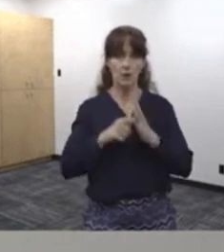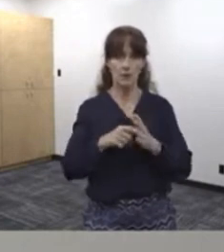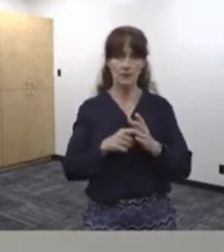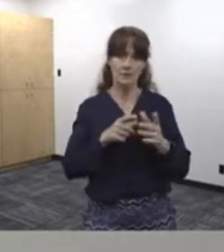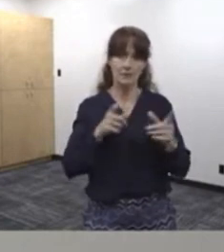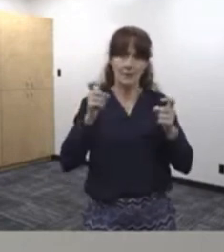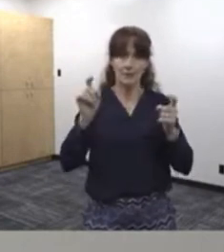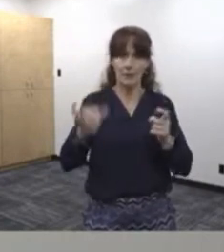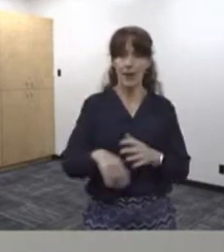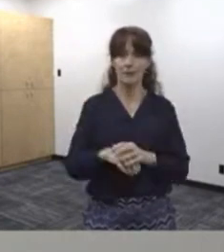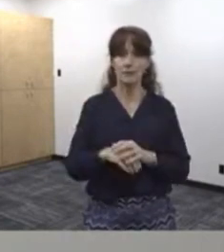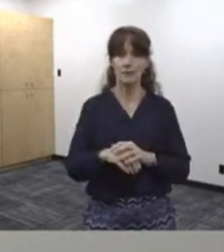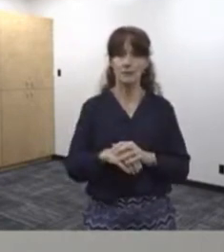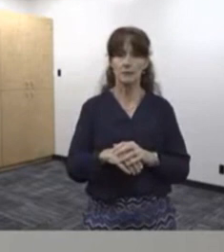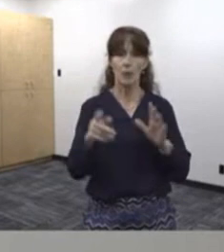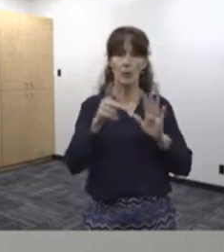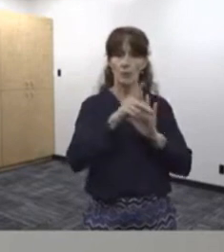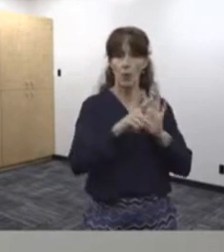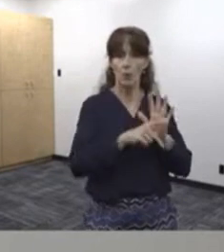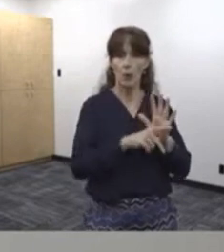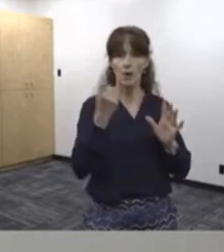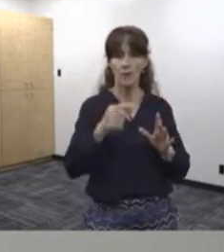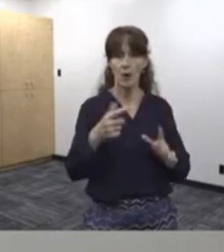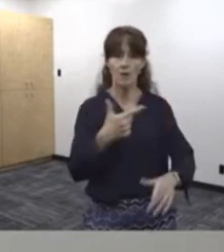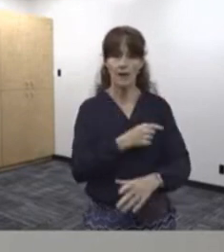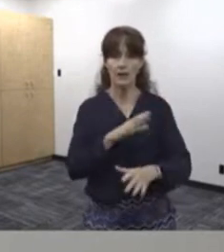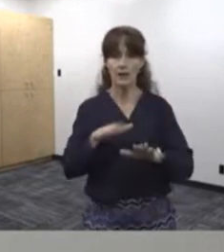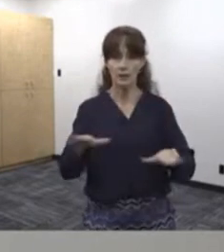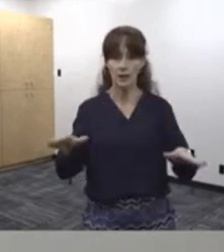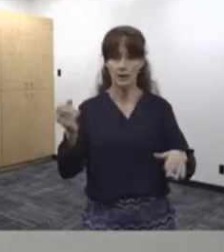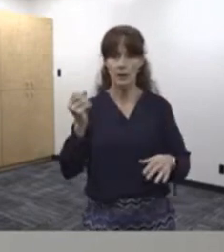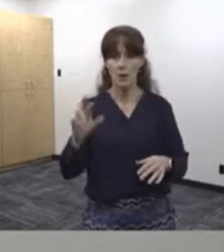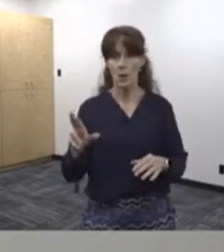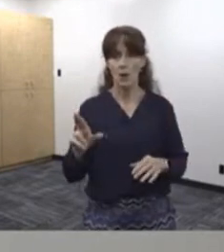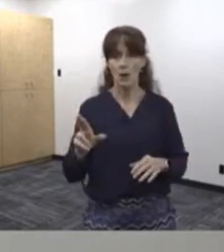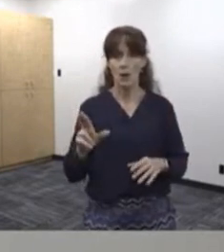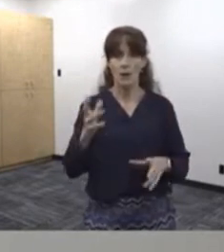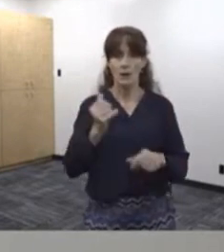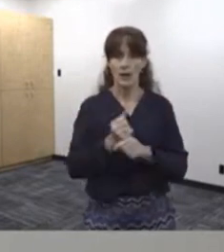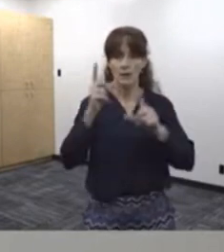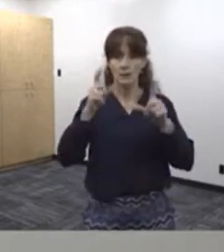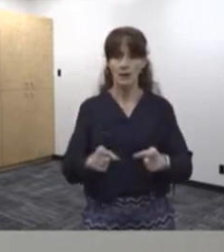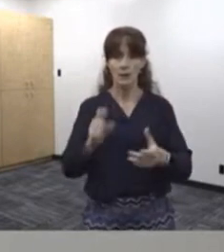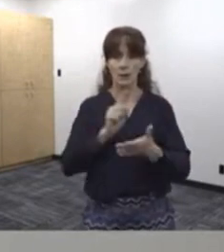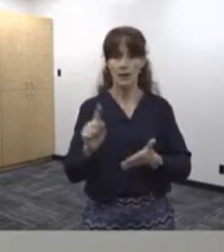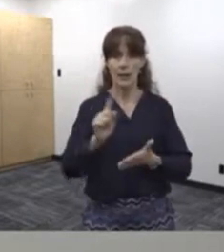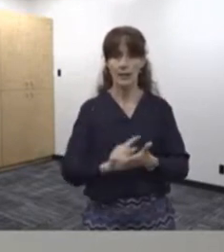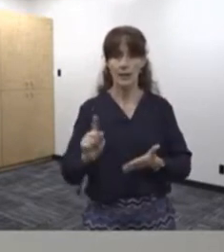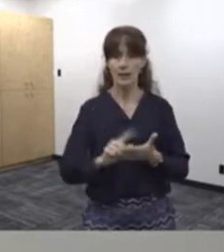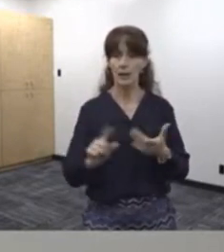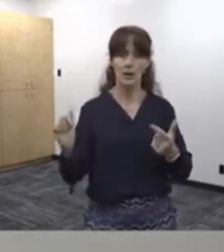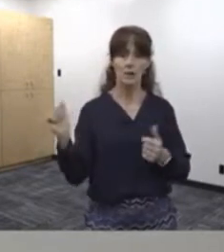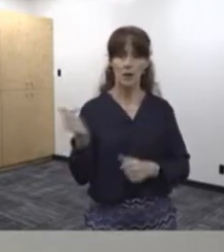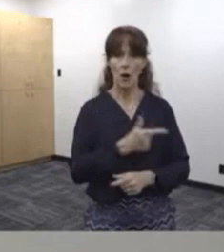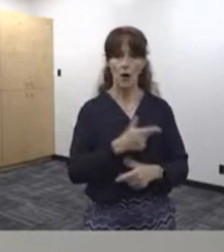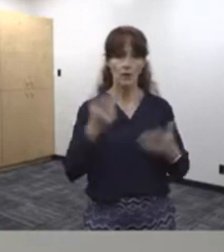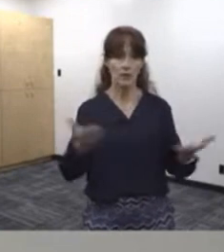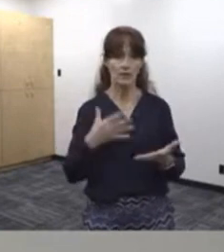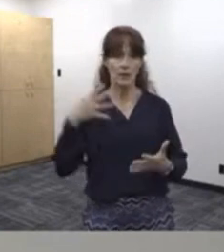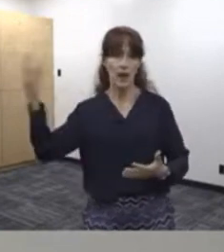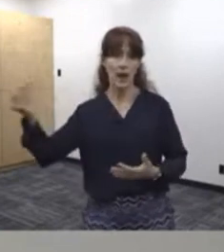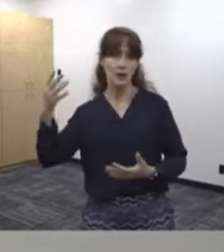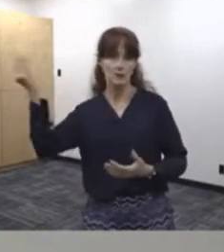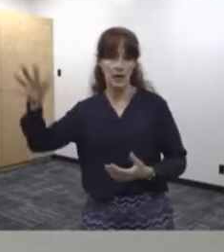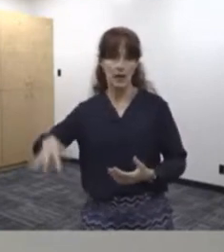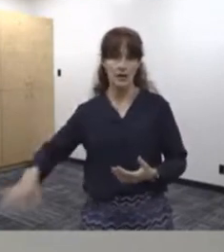Moving on to the protocol for the vaccinate your kids or get them tested once a week. First of all, everyone that's here outside